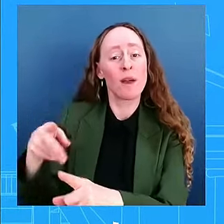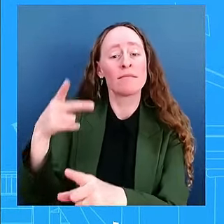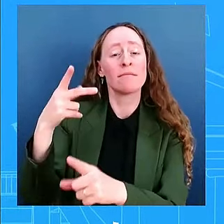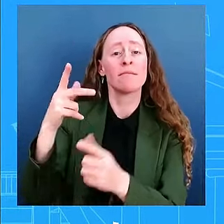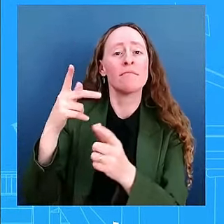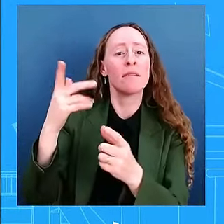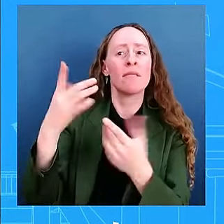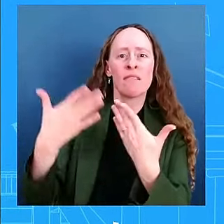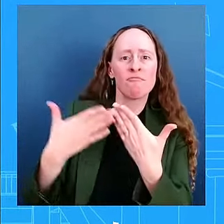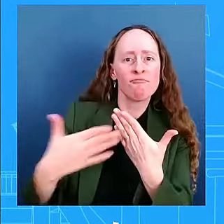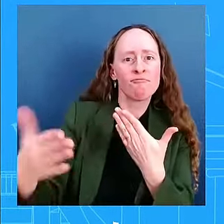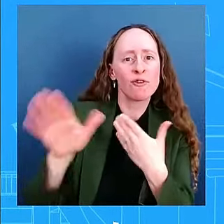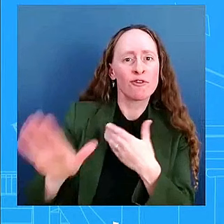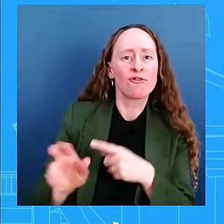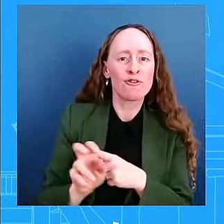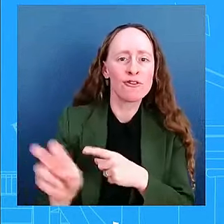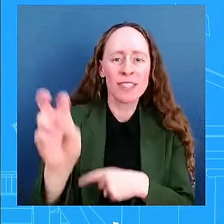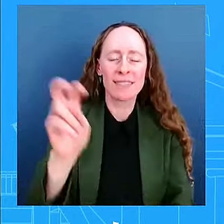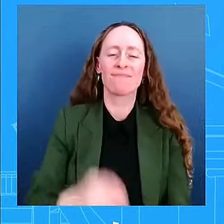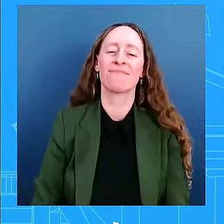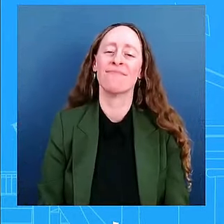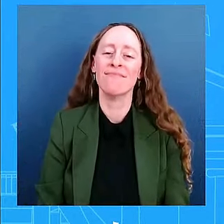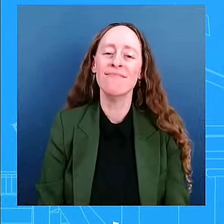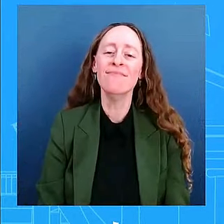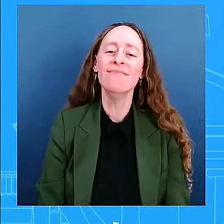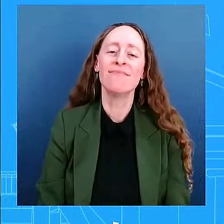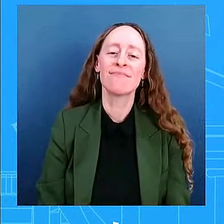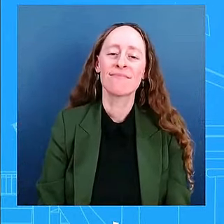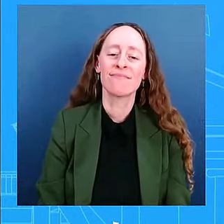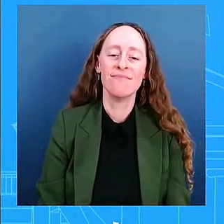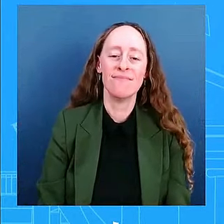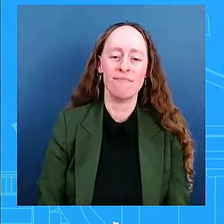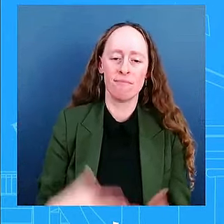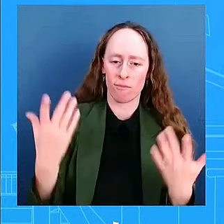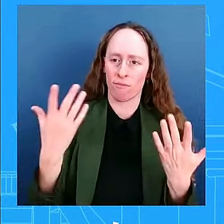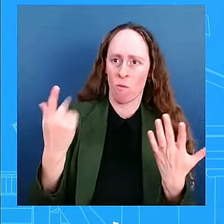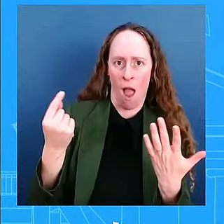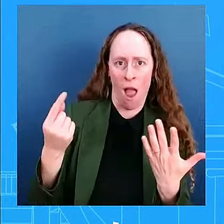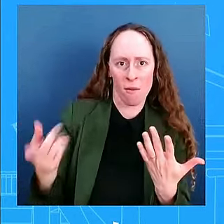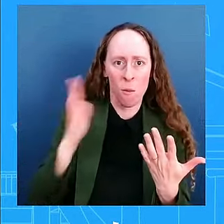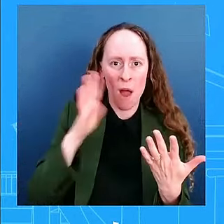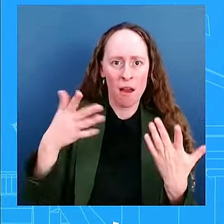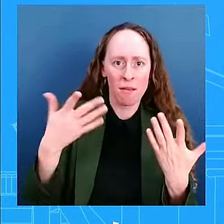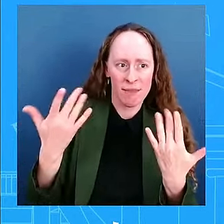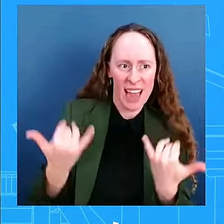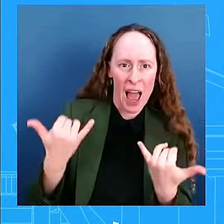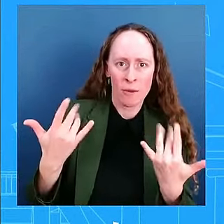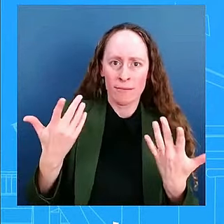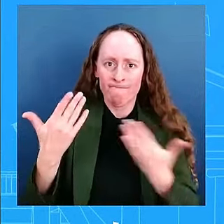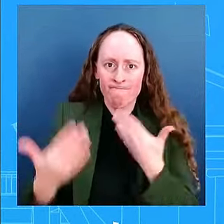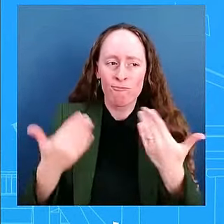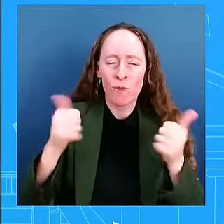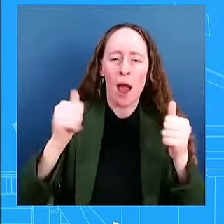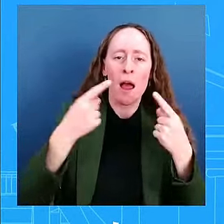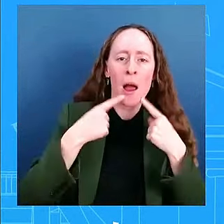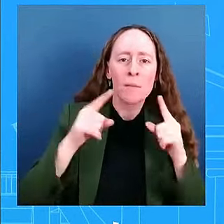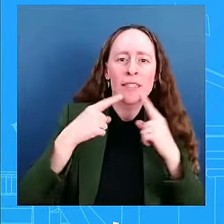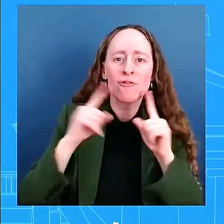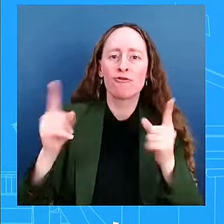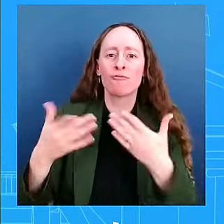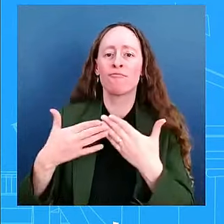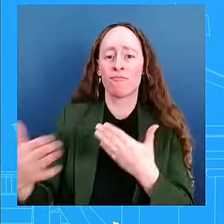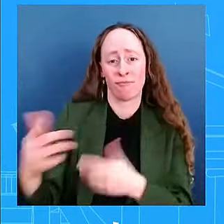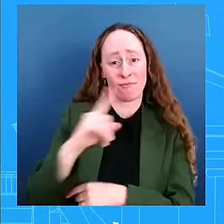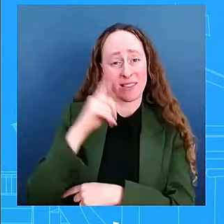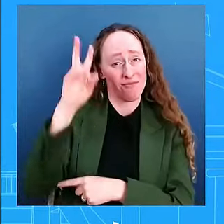accomplish at this moment. Uh, and, um, and I think she has had, uh, a lot of successes to point to over the last three and a half years. And I